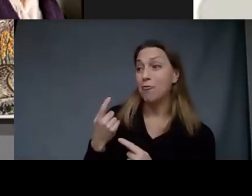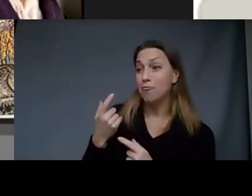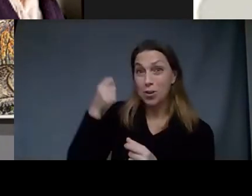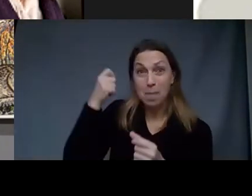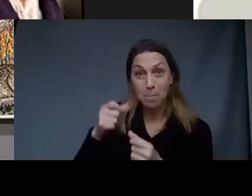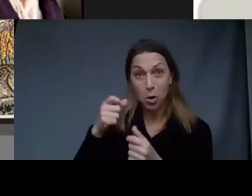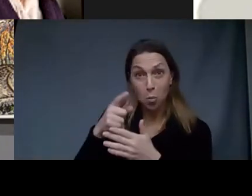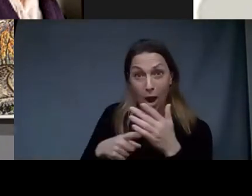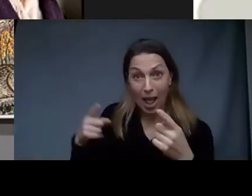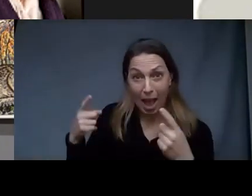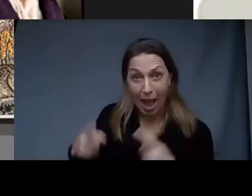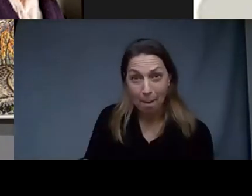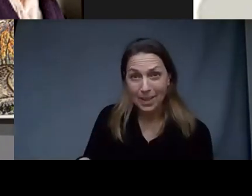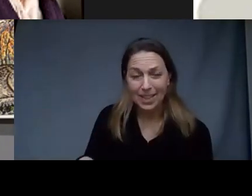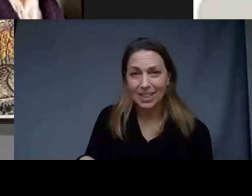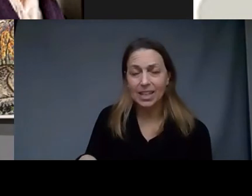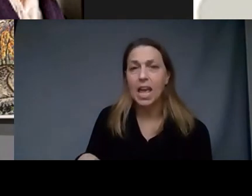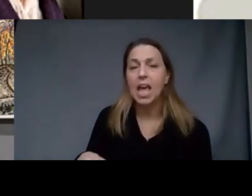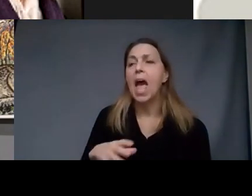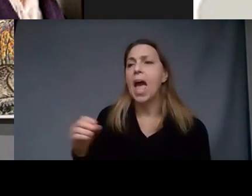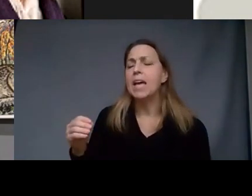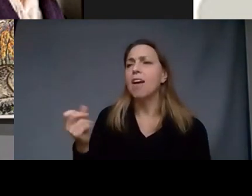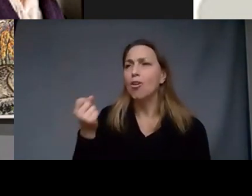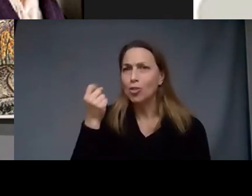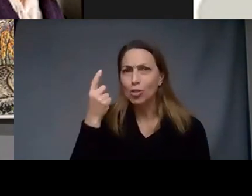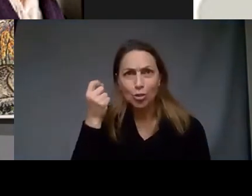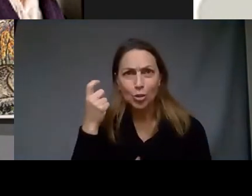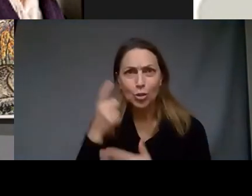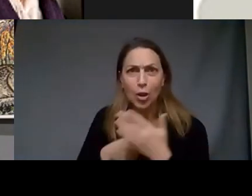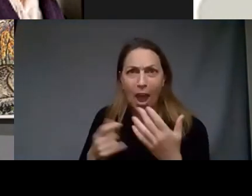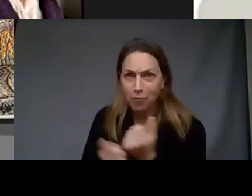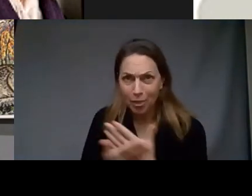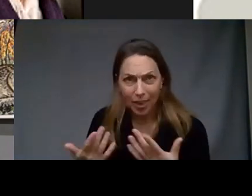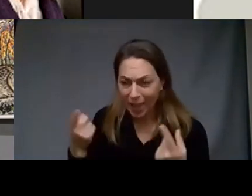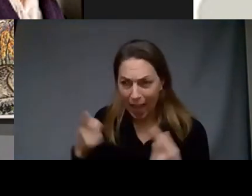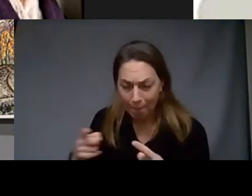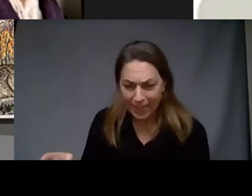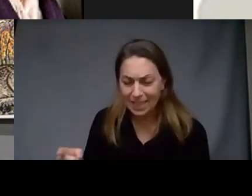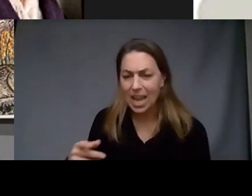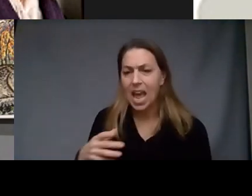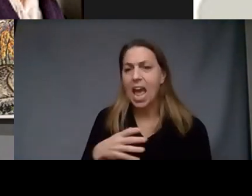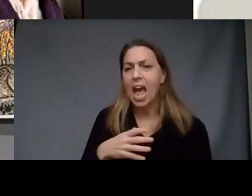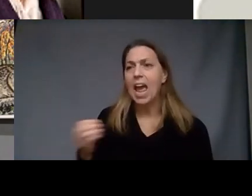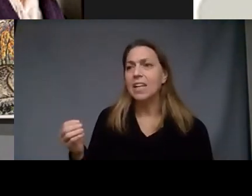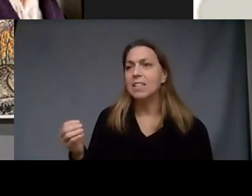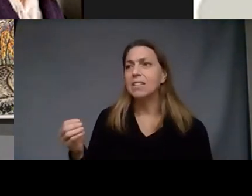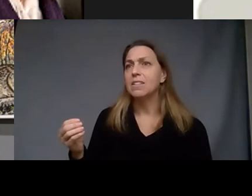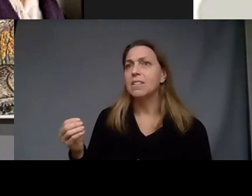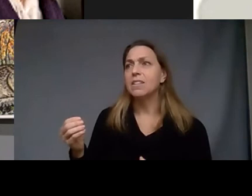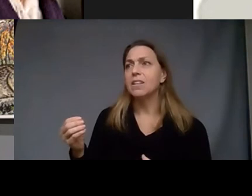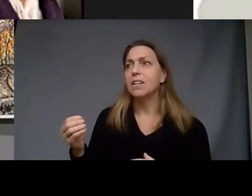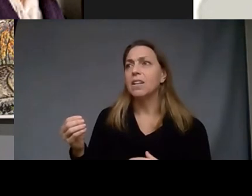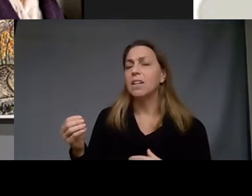once it was taken out of being buried and aired out in the world